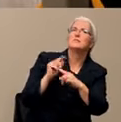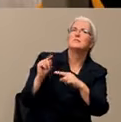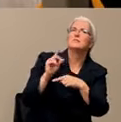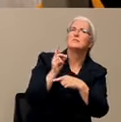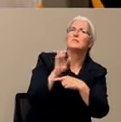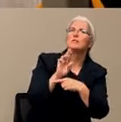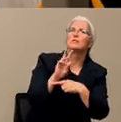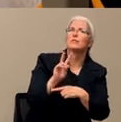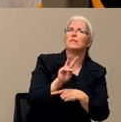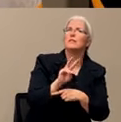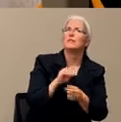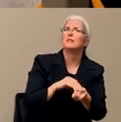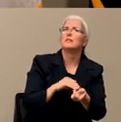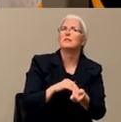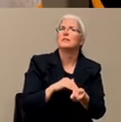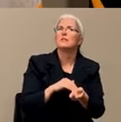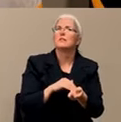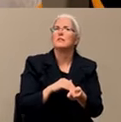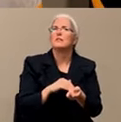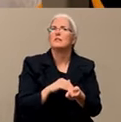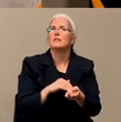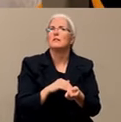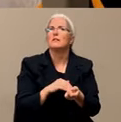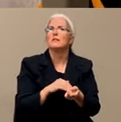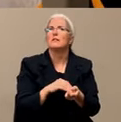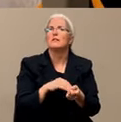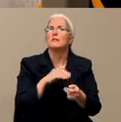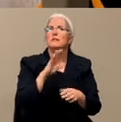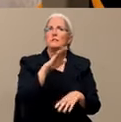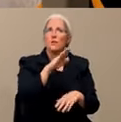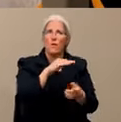for specialty services be closing at all?